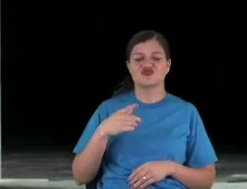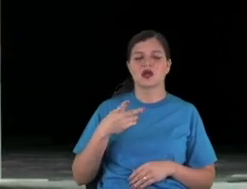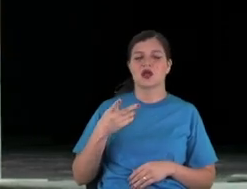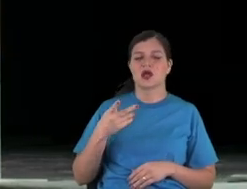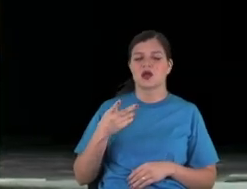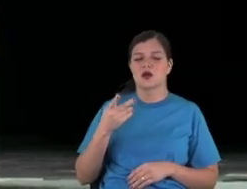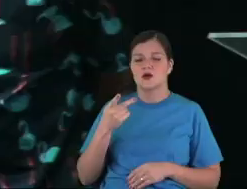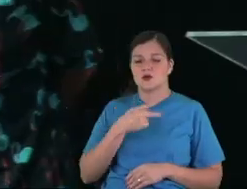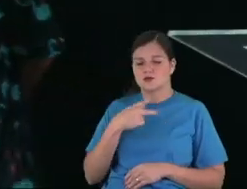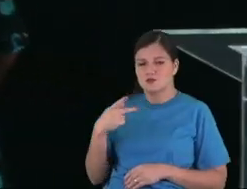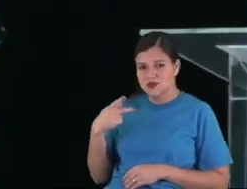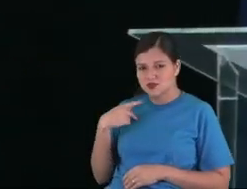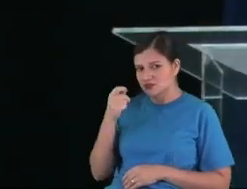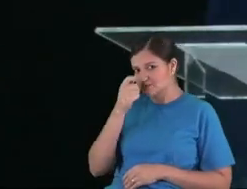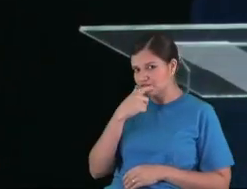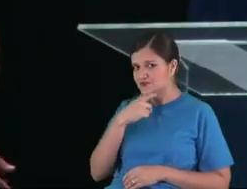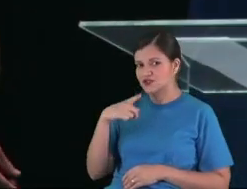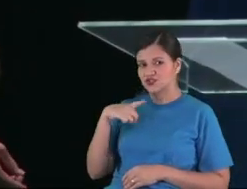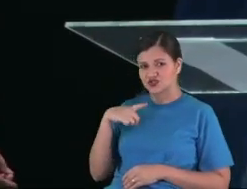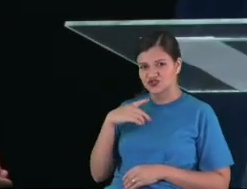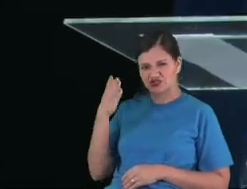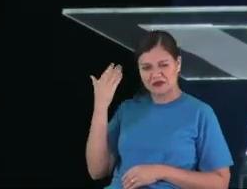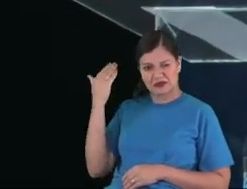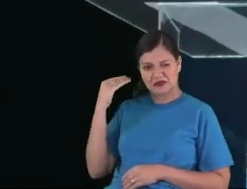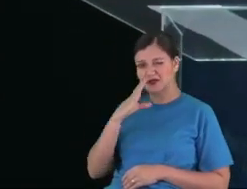We were studying in the same college.